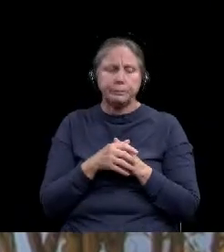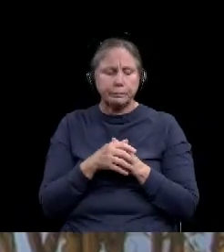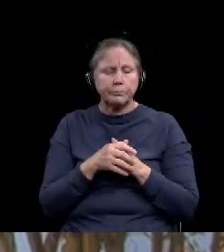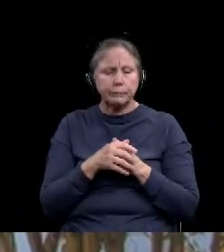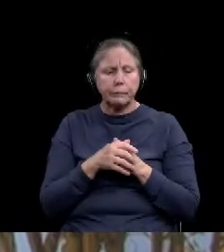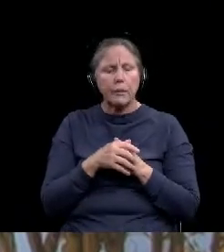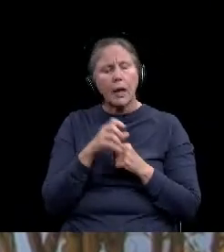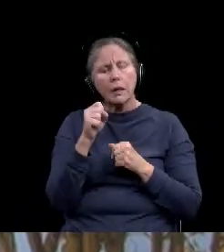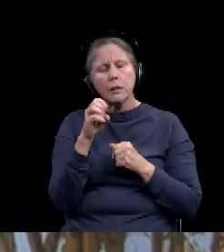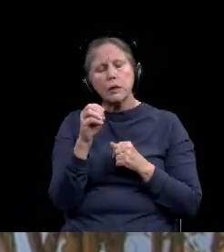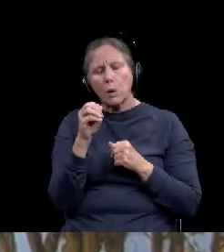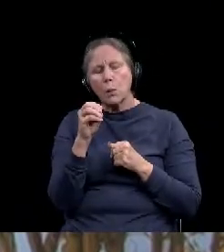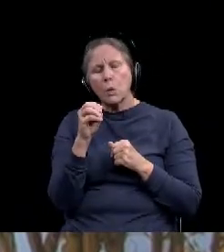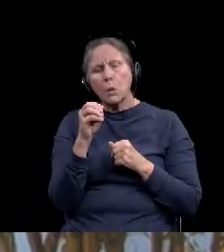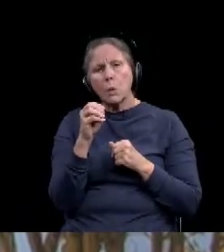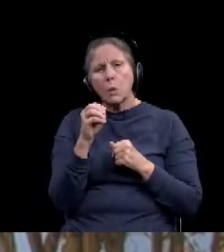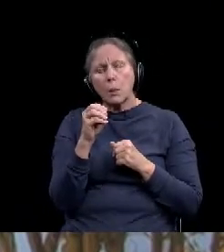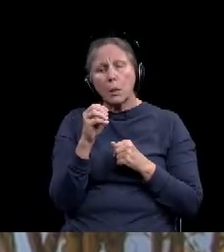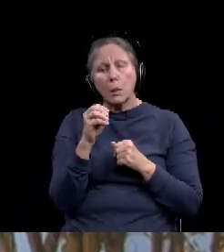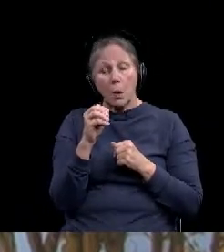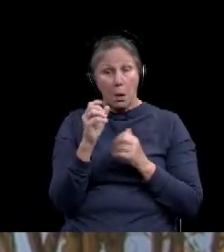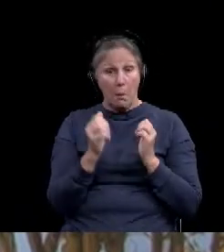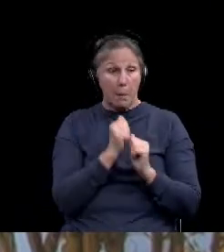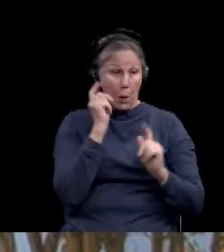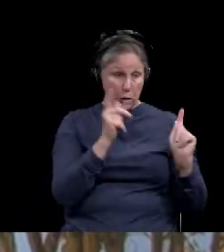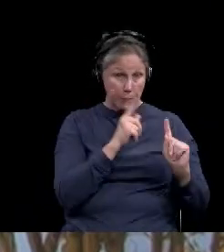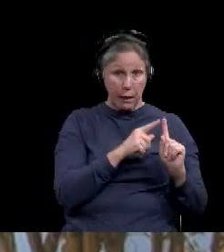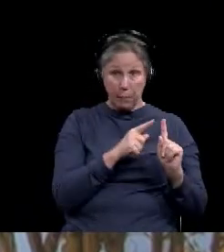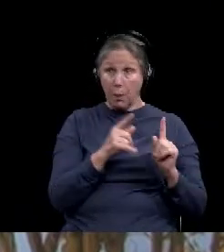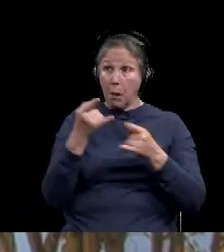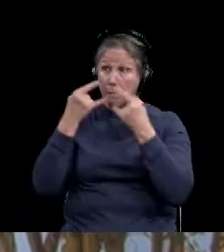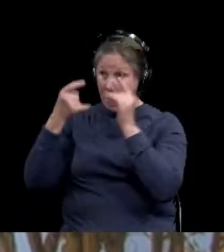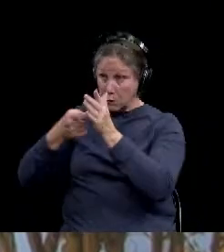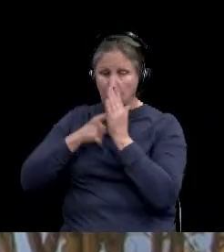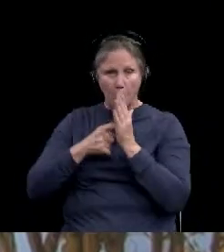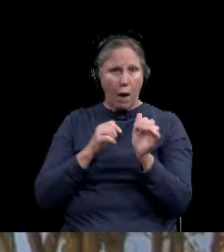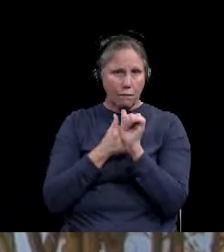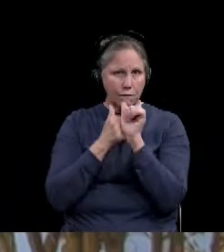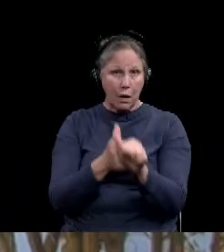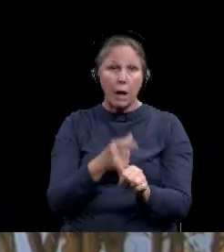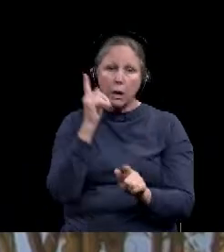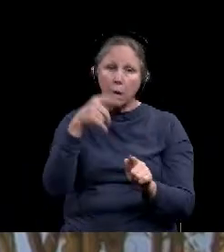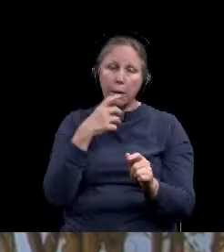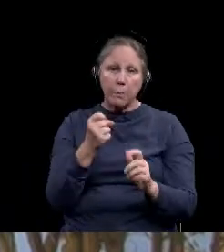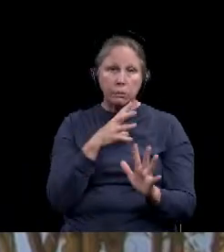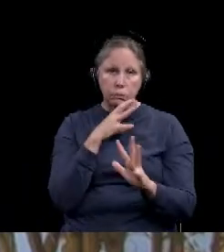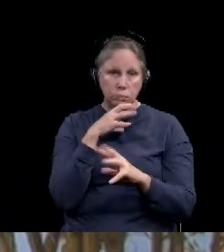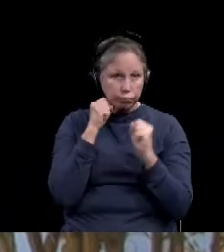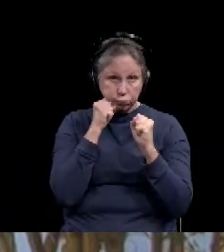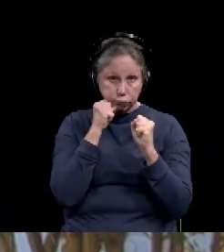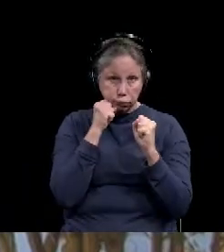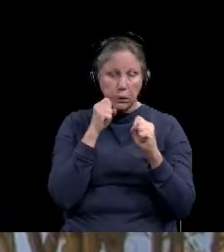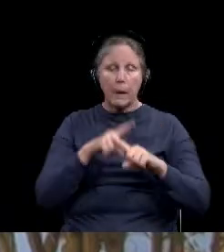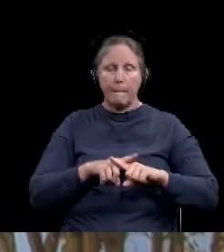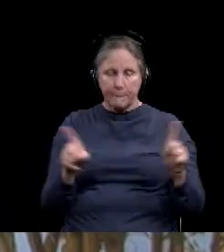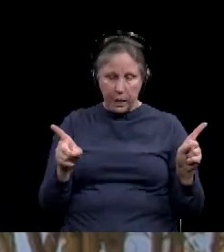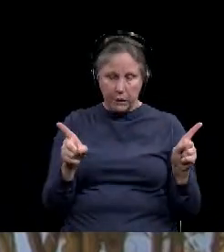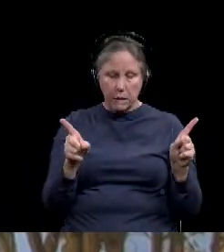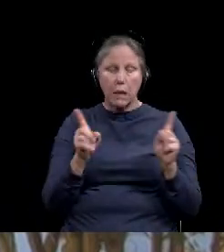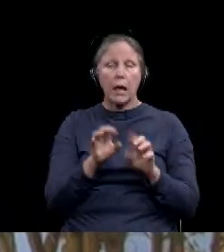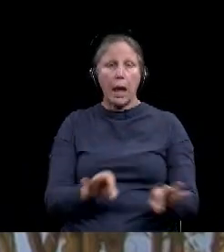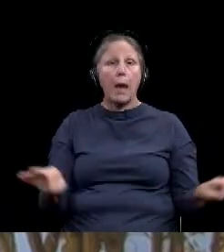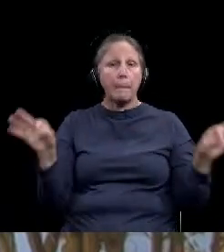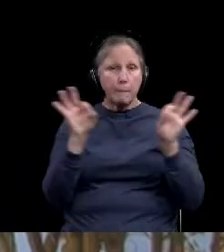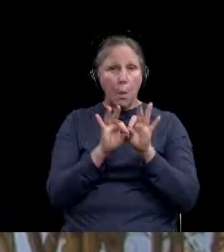so I think most people are trying to follow the orders. I know everybody's getting tired of it. Um, but it is so important for the